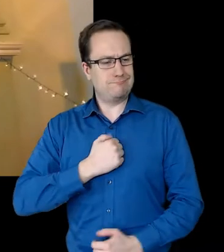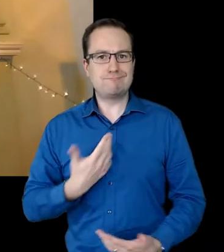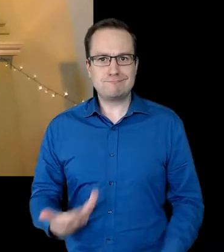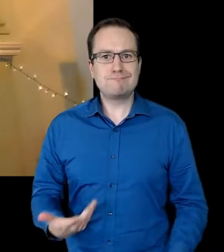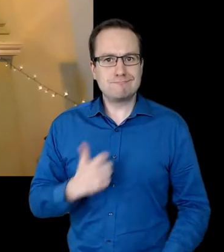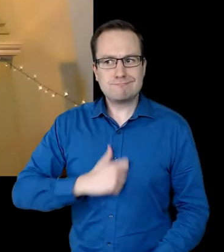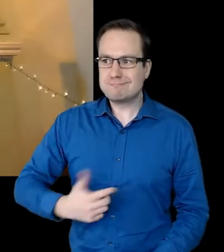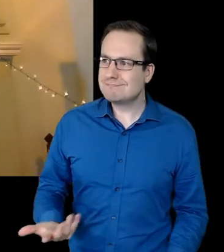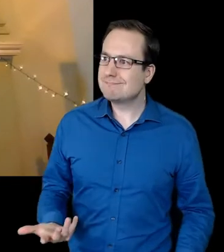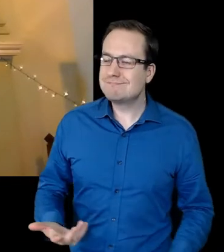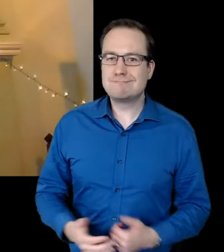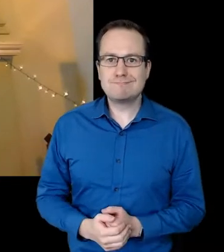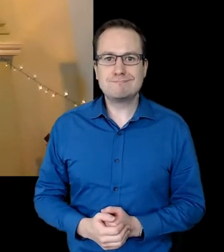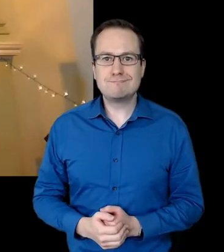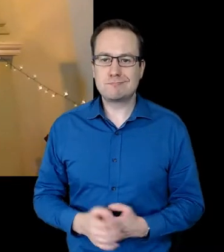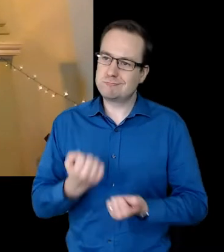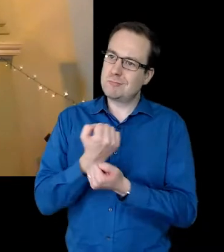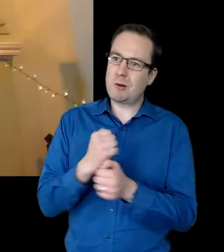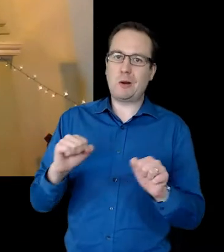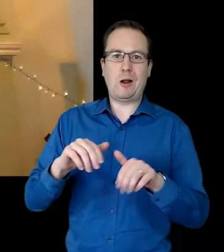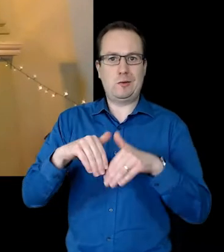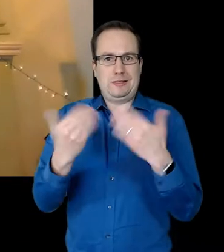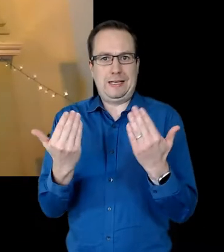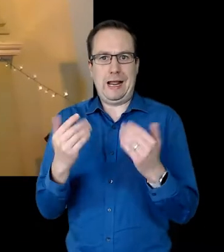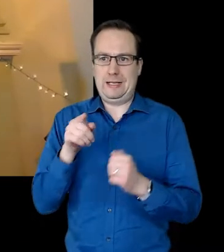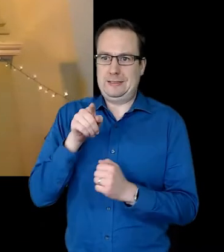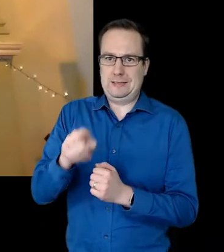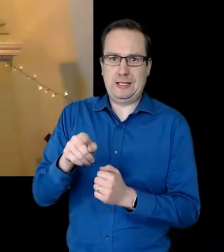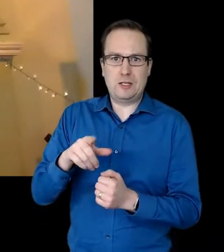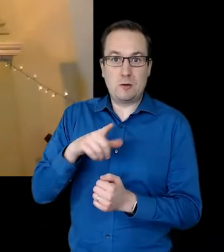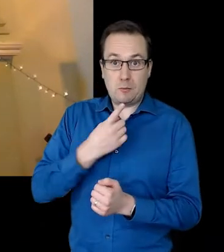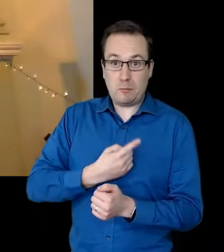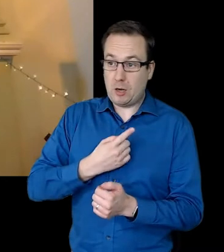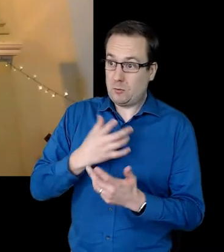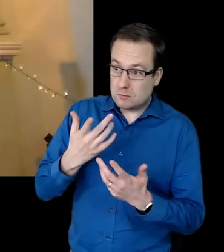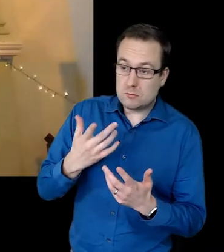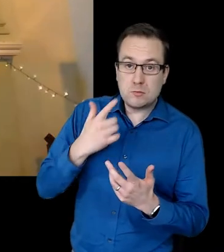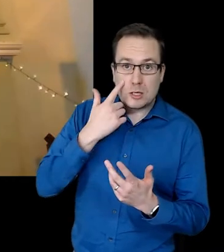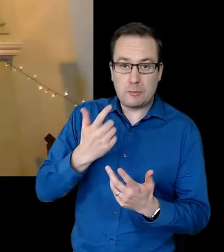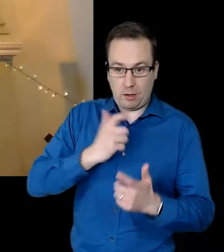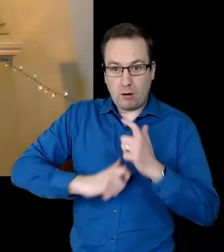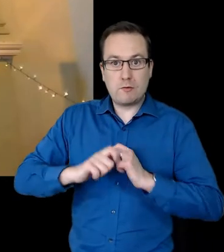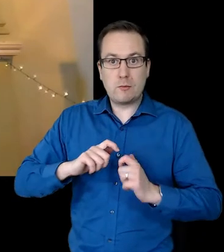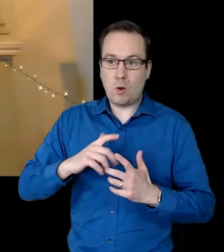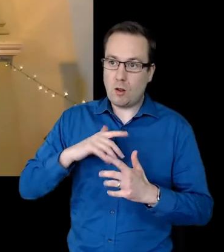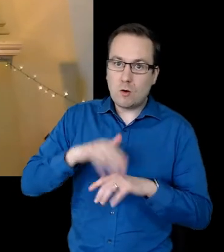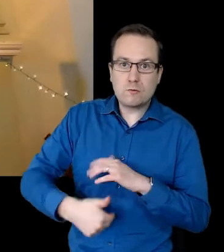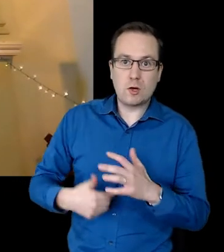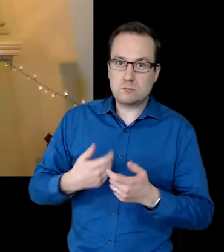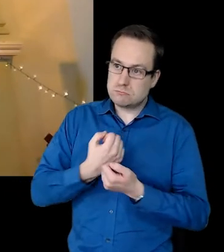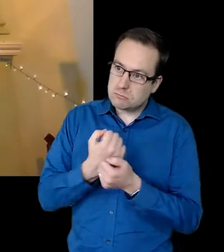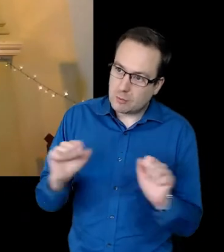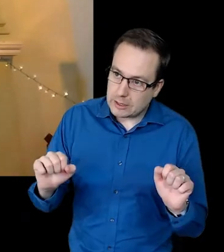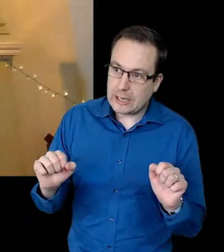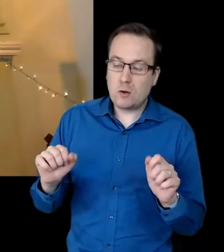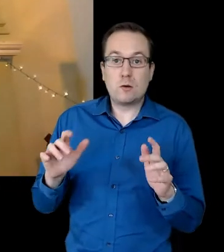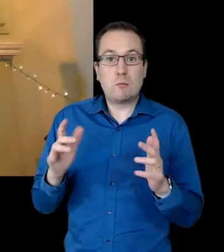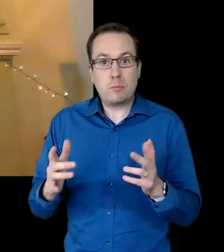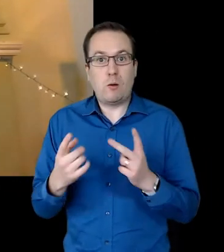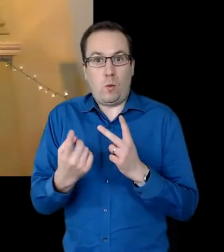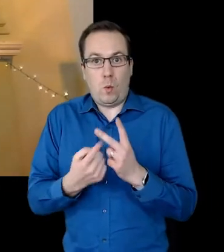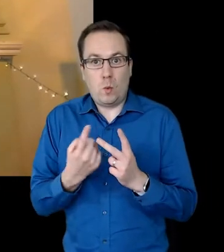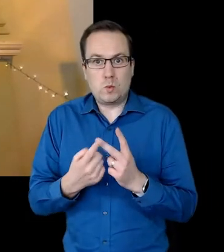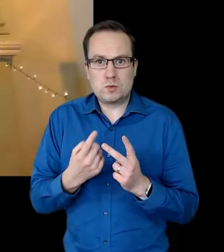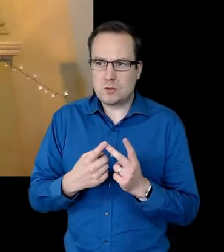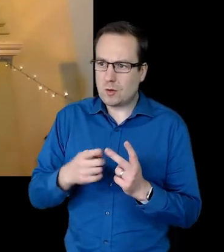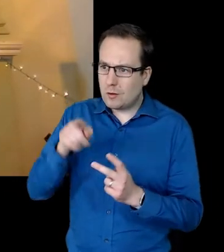Coming Out Day is not just designed to help people feel comfortable about coming out about their gender identity or sexuality. It